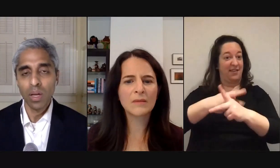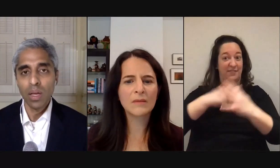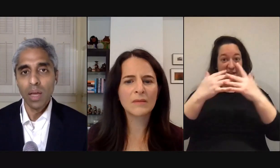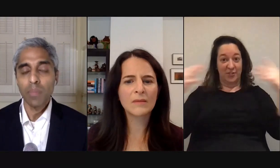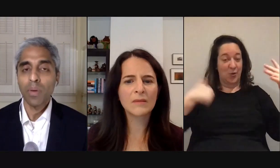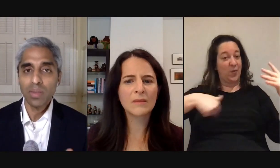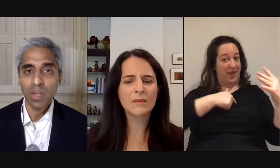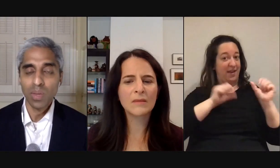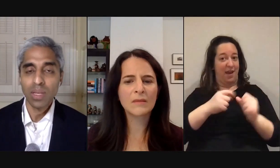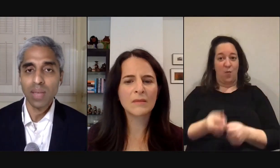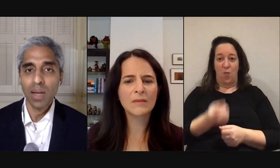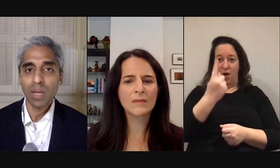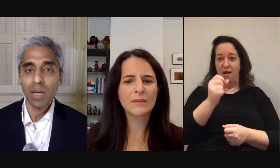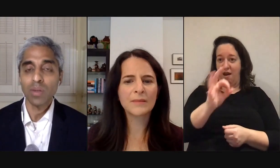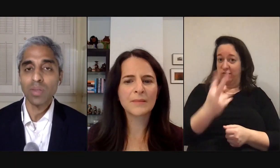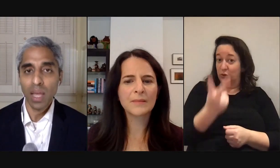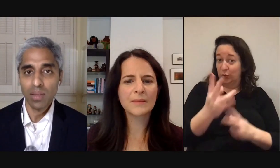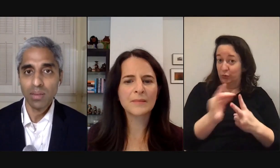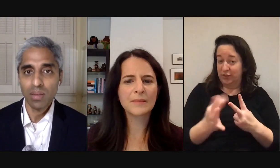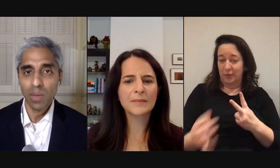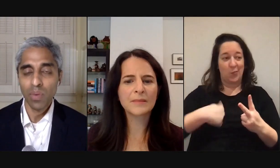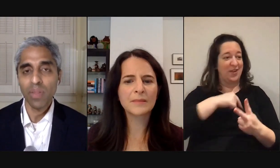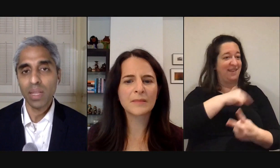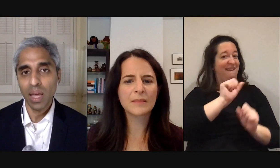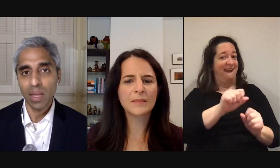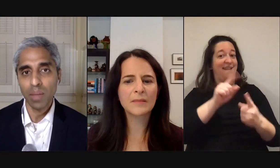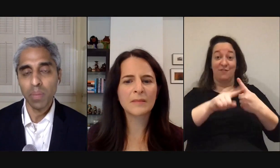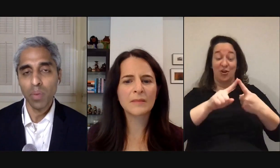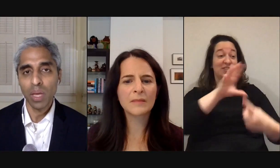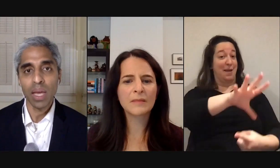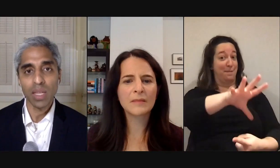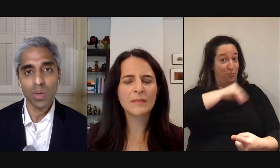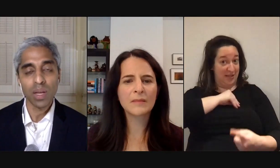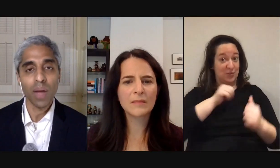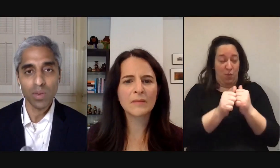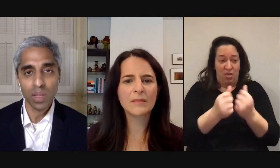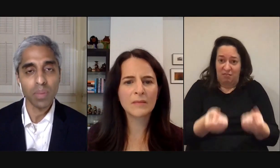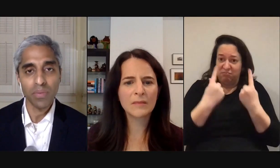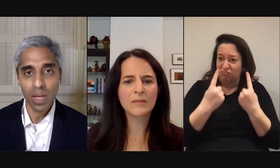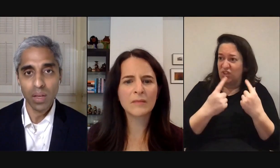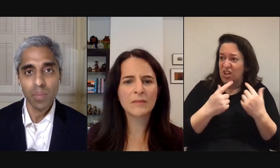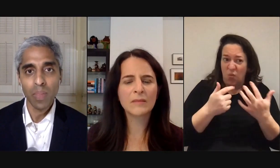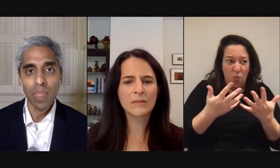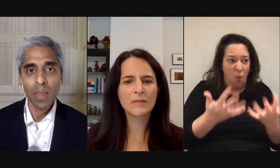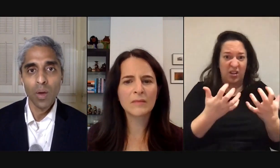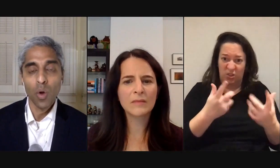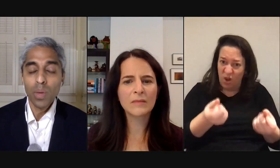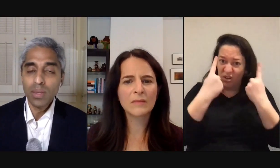either embrace it with a desire to understand and reflect that in the people we engage with interact with and befriend